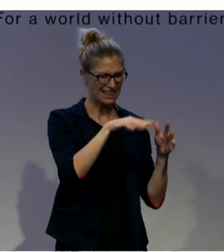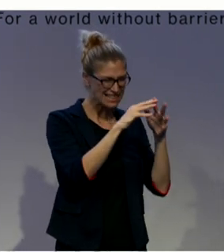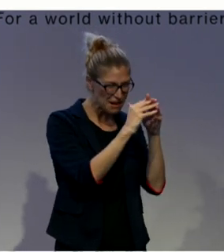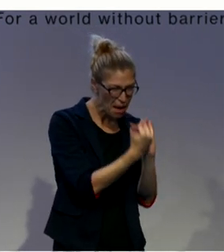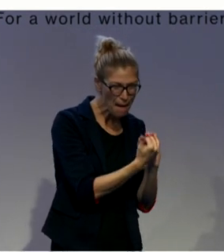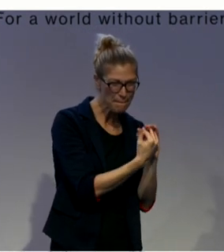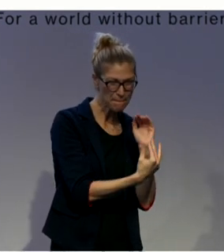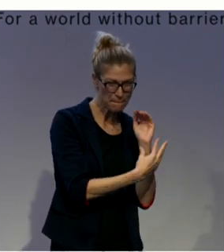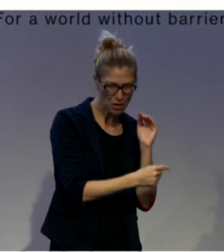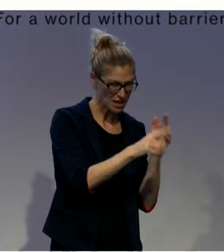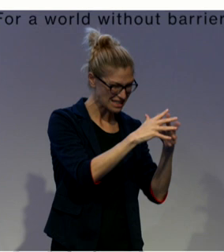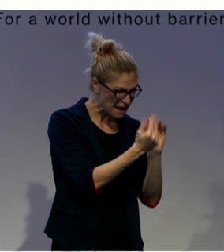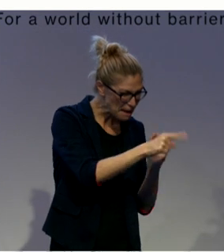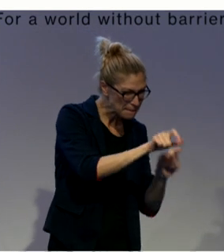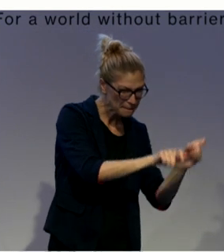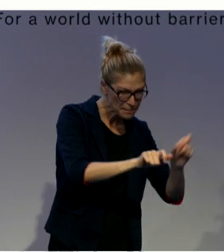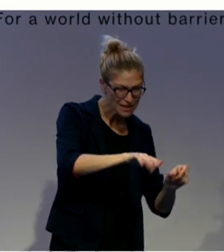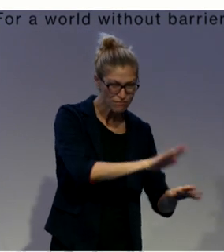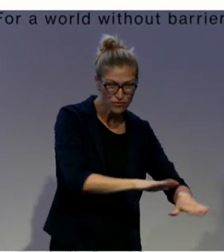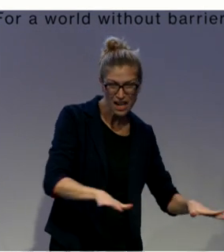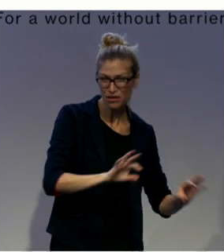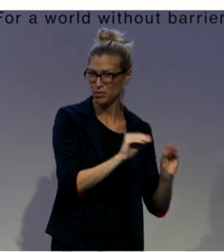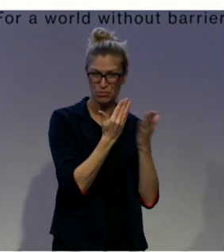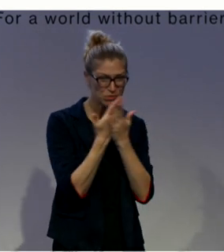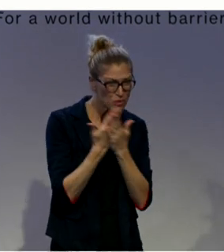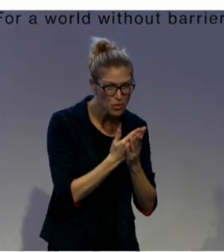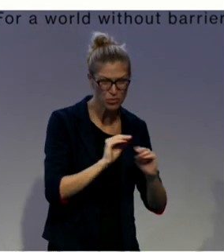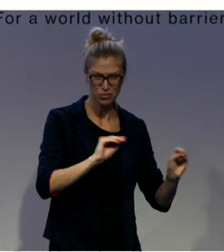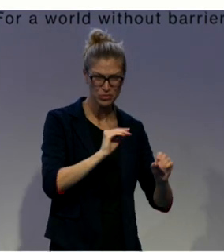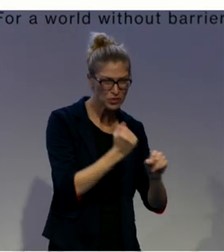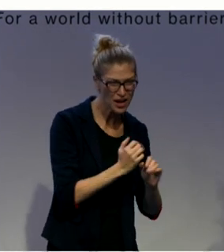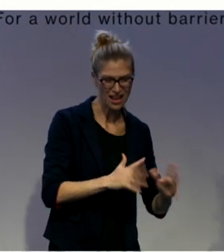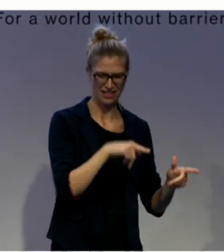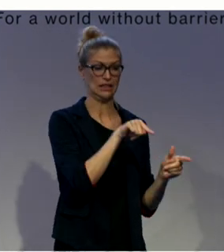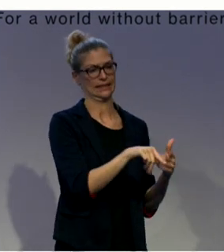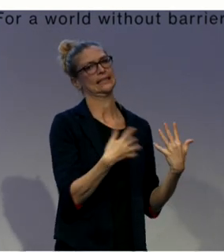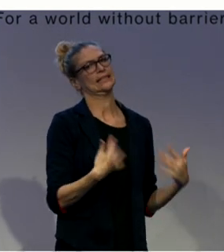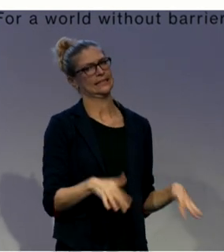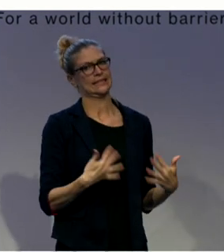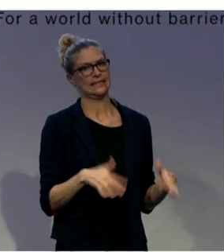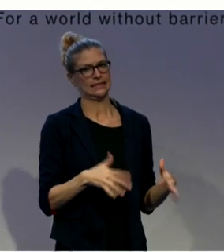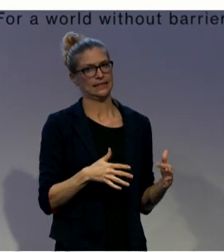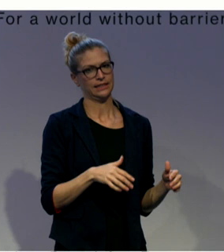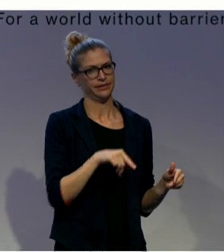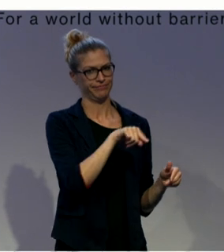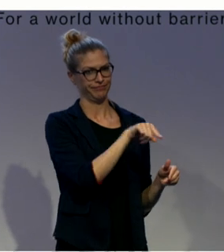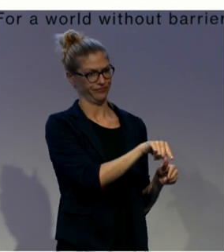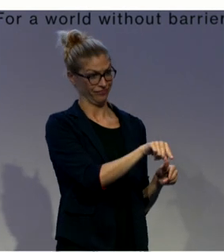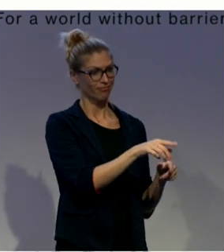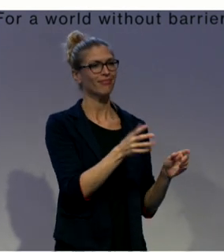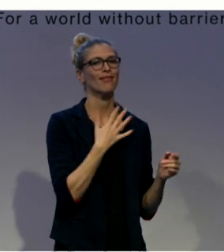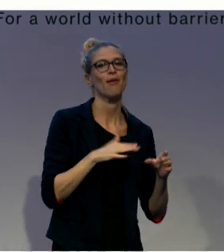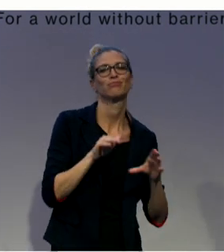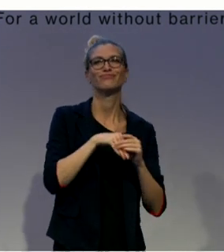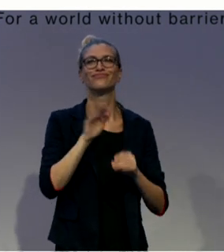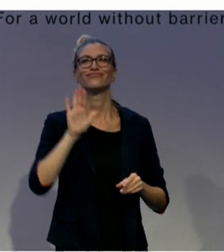freedom, and security to come and go. This is the historical cycle of non-participation